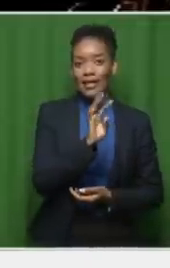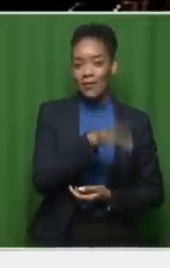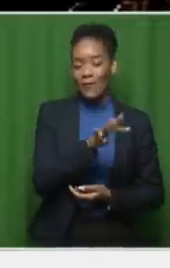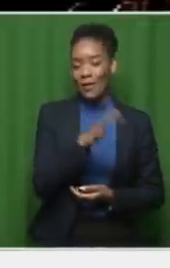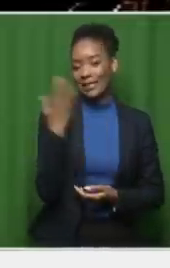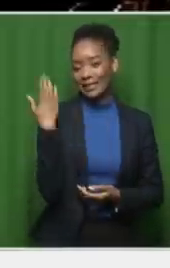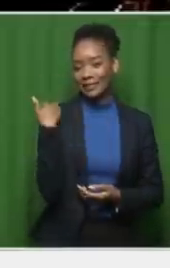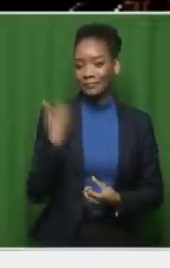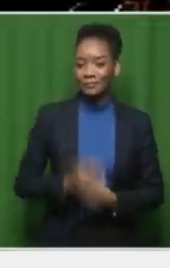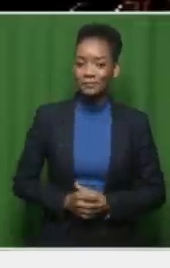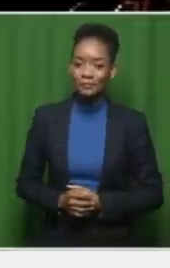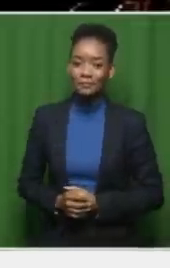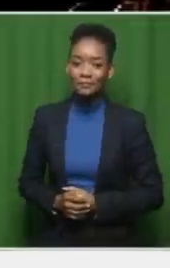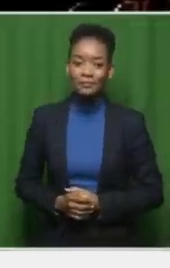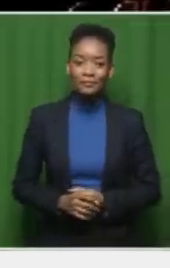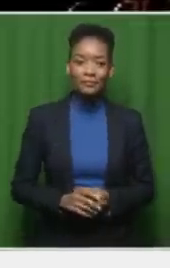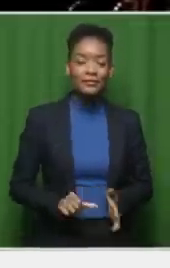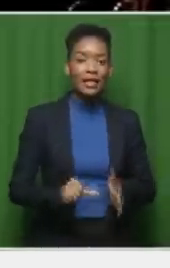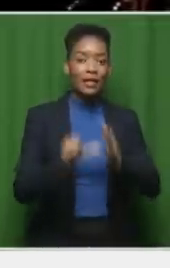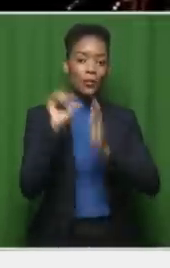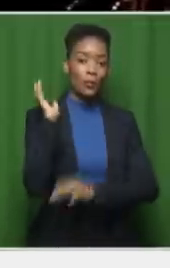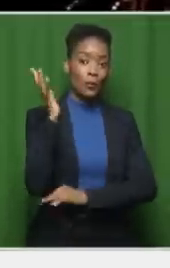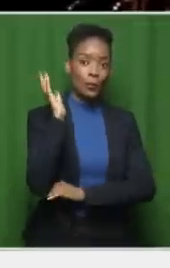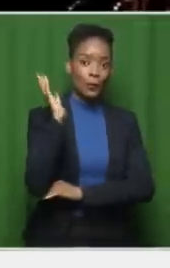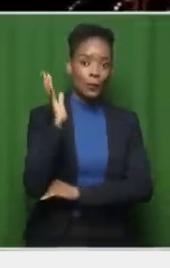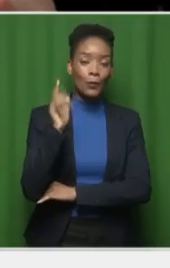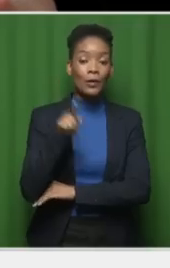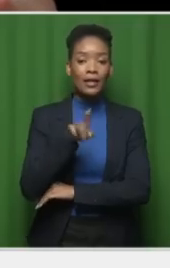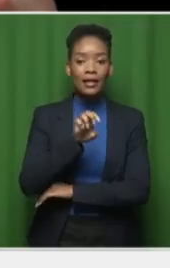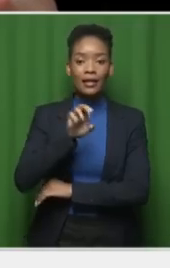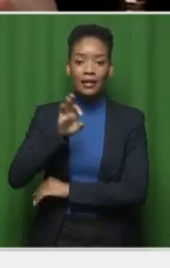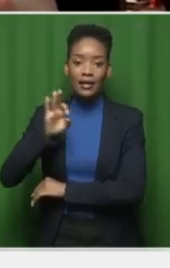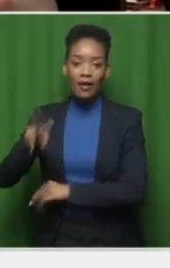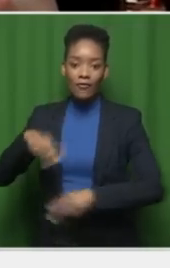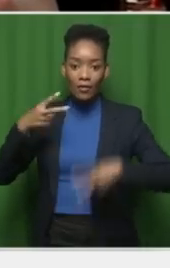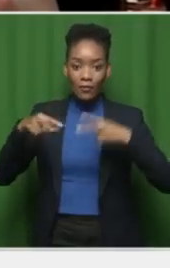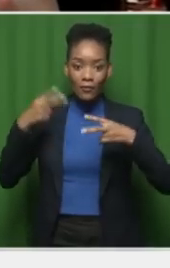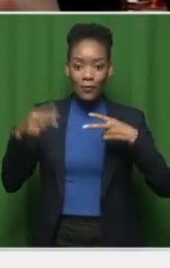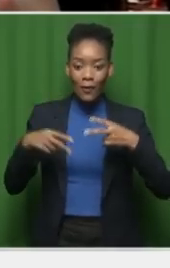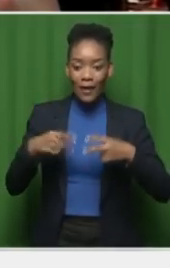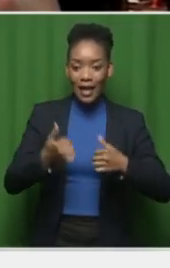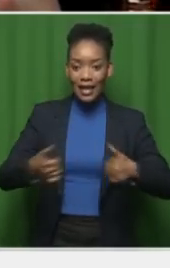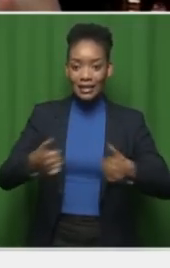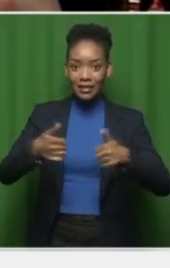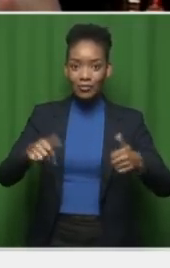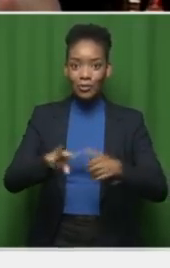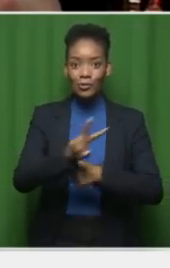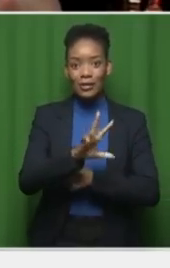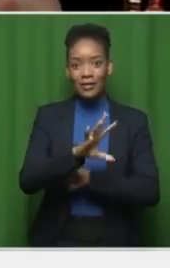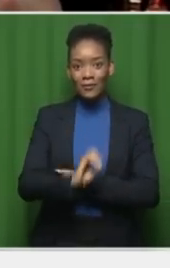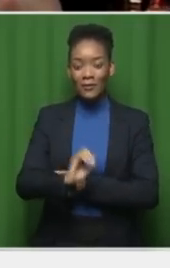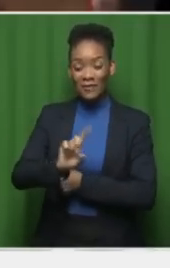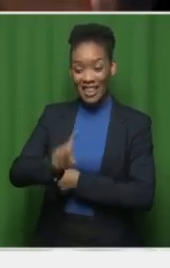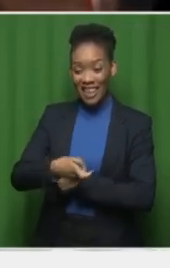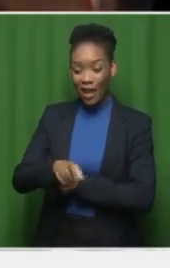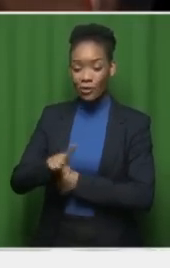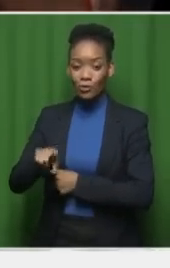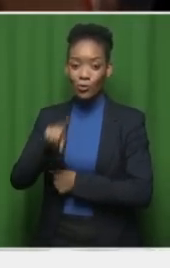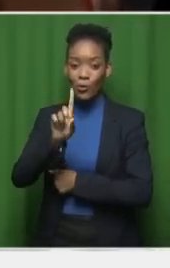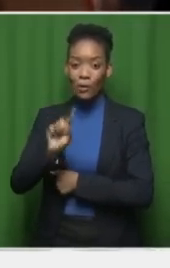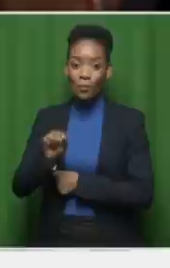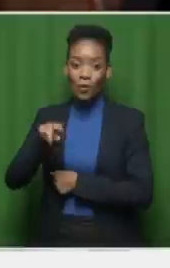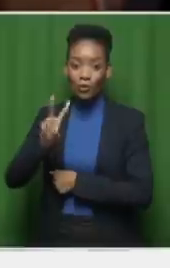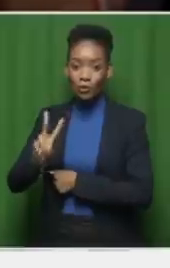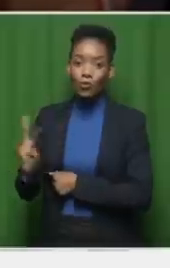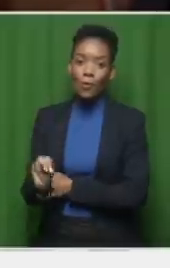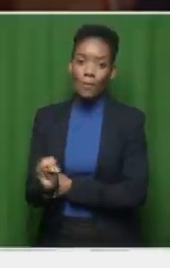Malema was delivering the keynote address at the party's gala dinner, which had tables sold from $250,000 to $1.2 million. Malema